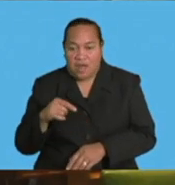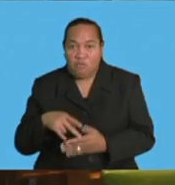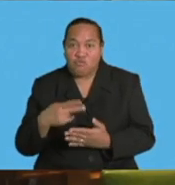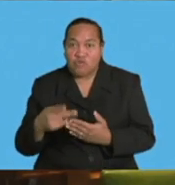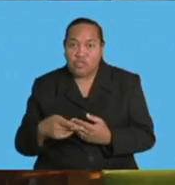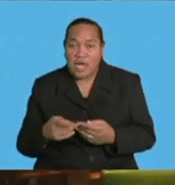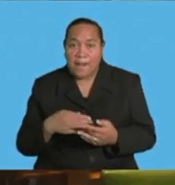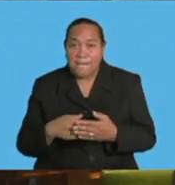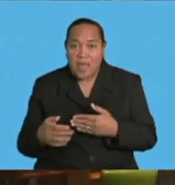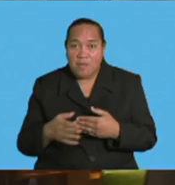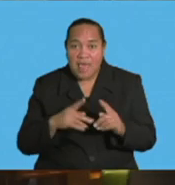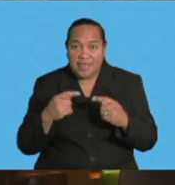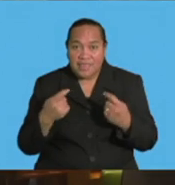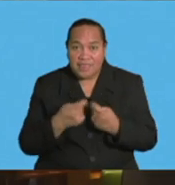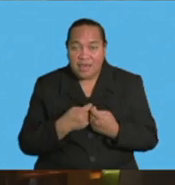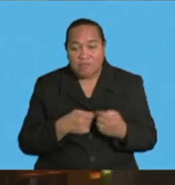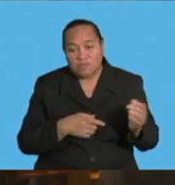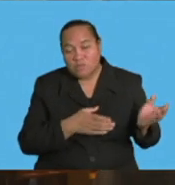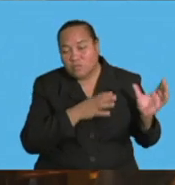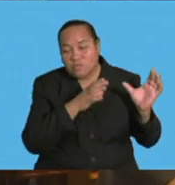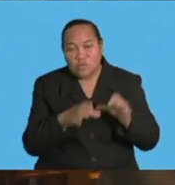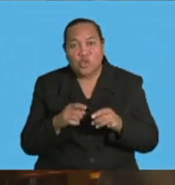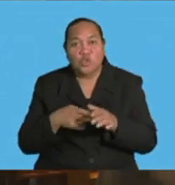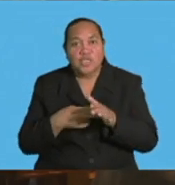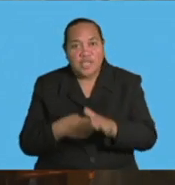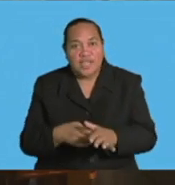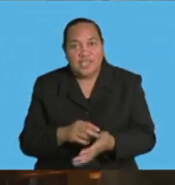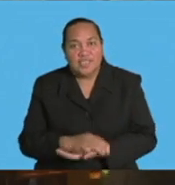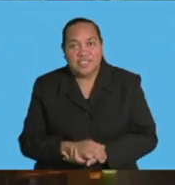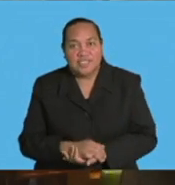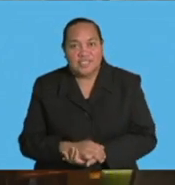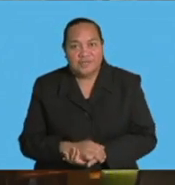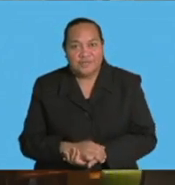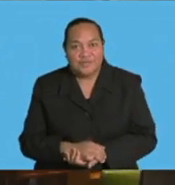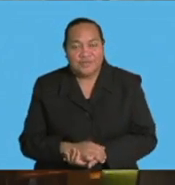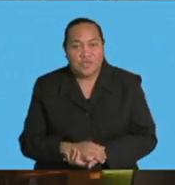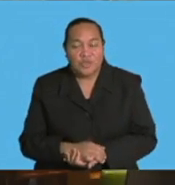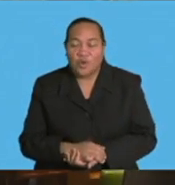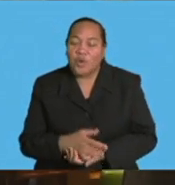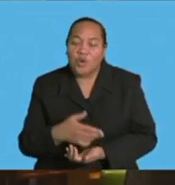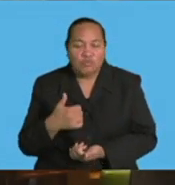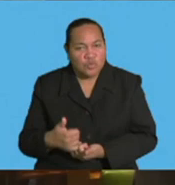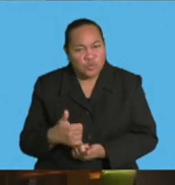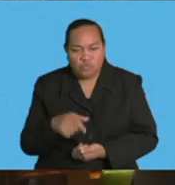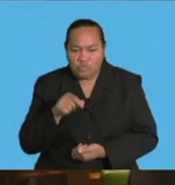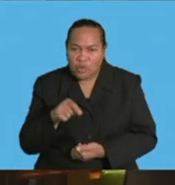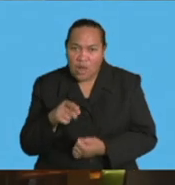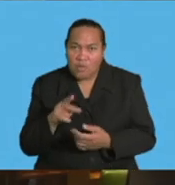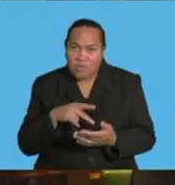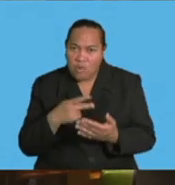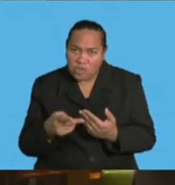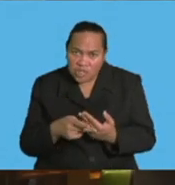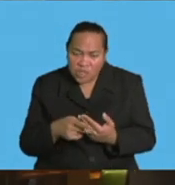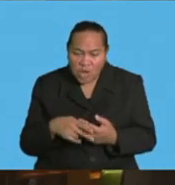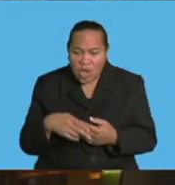management team again into 90. And let me also say, Honourable Speaker said that the good thing about this project is, although we will have the